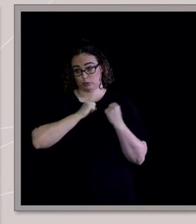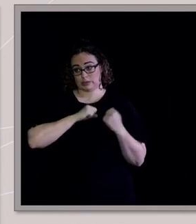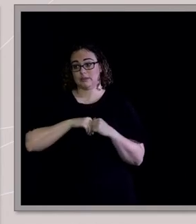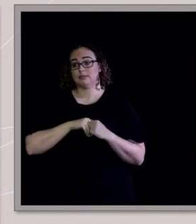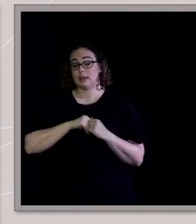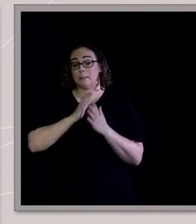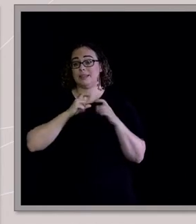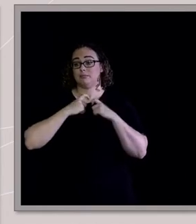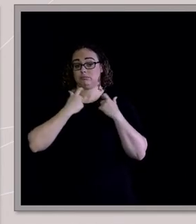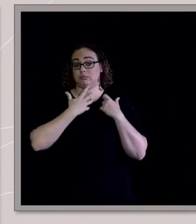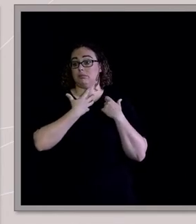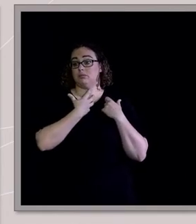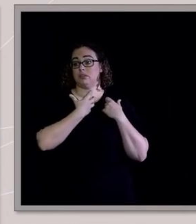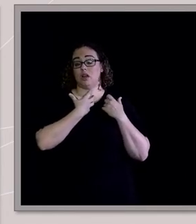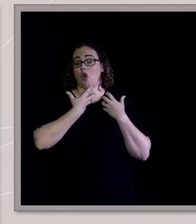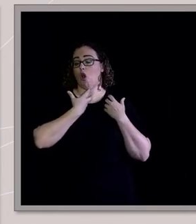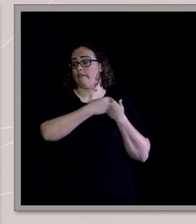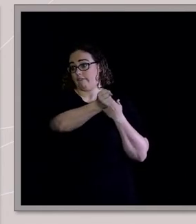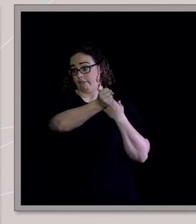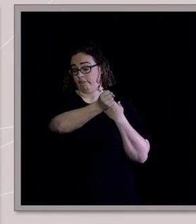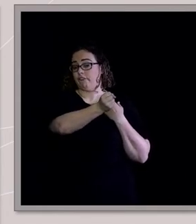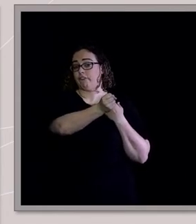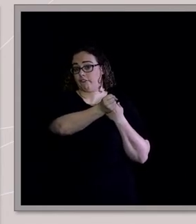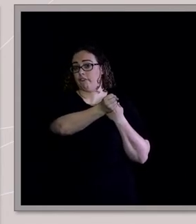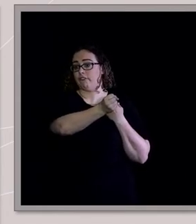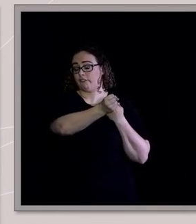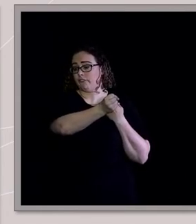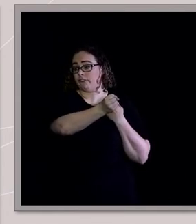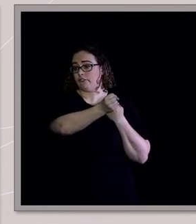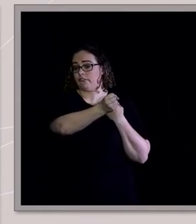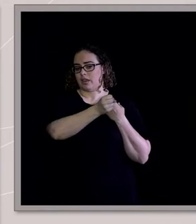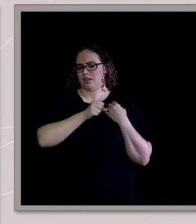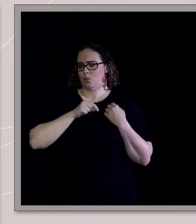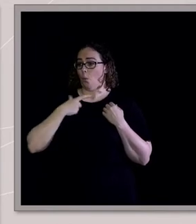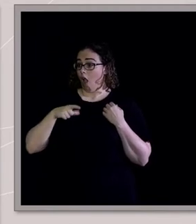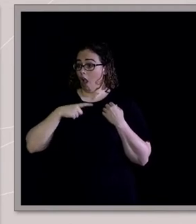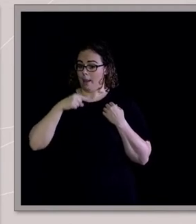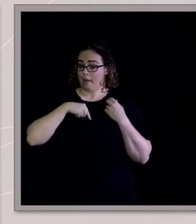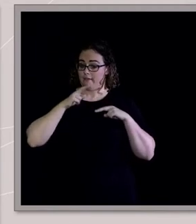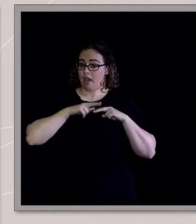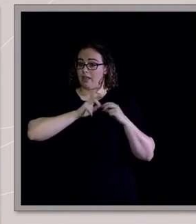pastorship stripped away for him, for wait for it, attending the wedding of an ex-member.